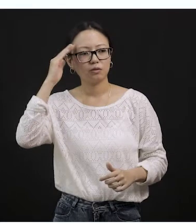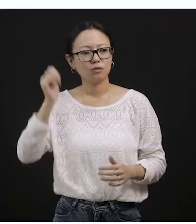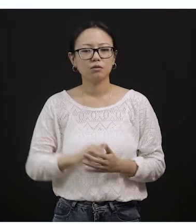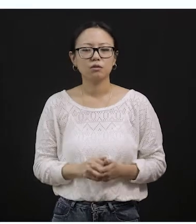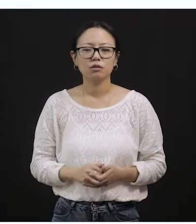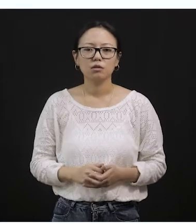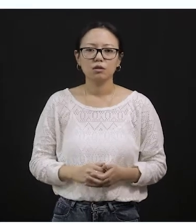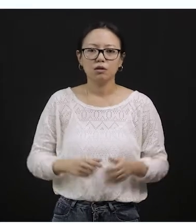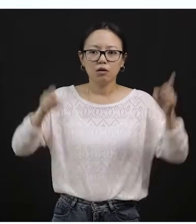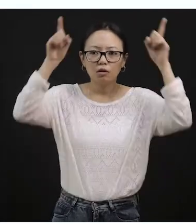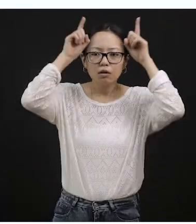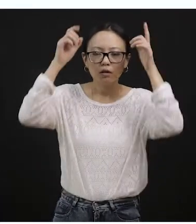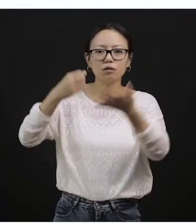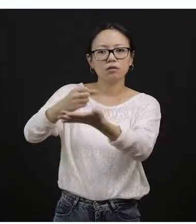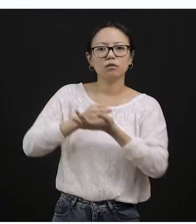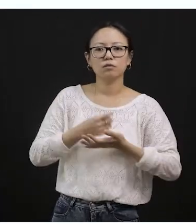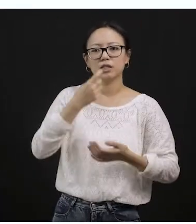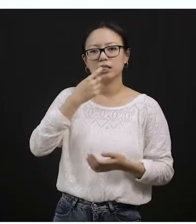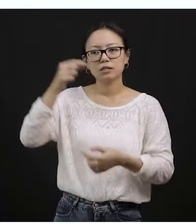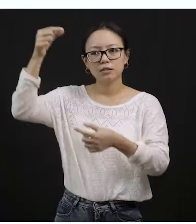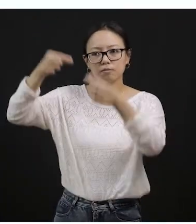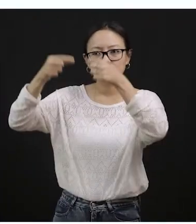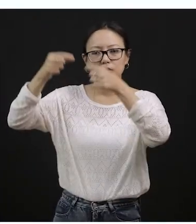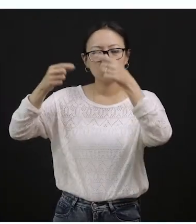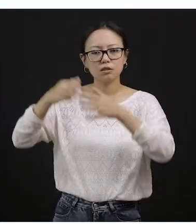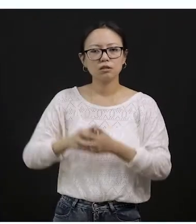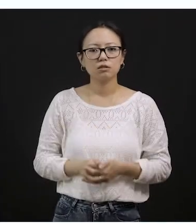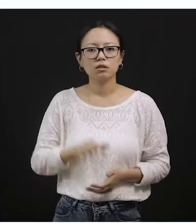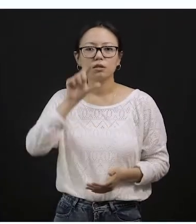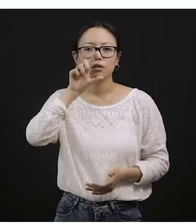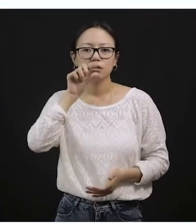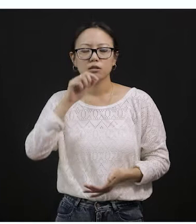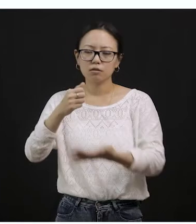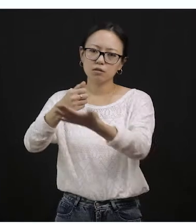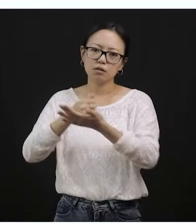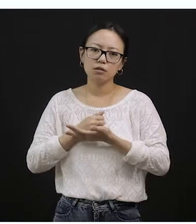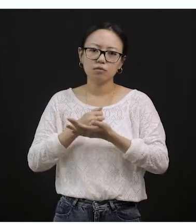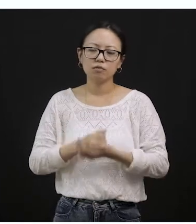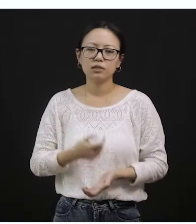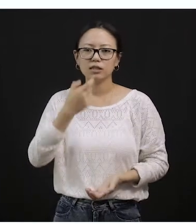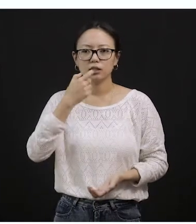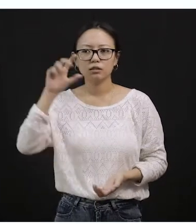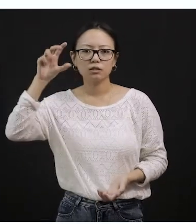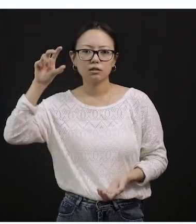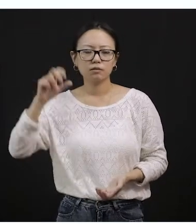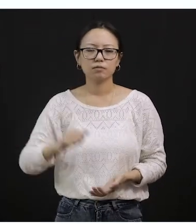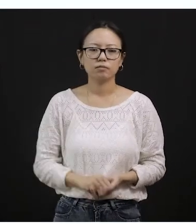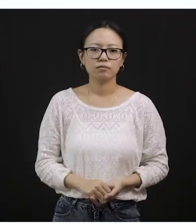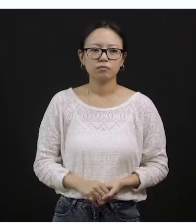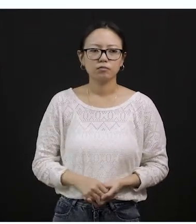gives us a milk and a chicken gives us an egg, right? Okay, another question.